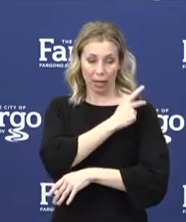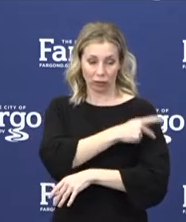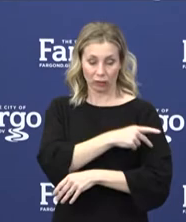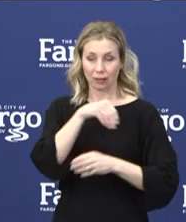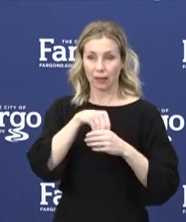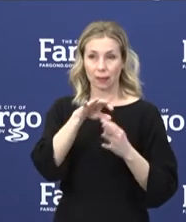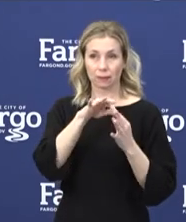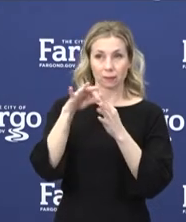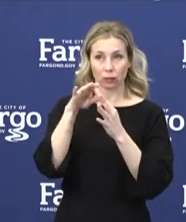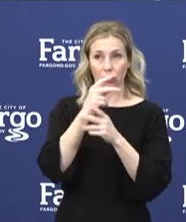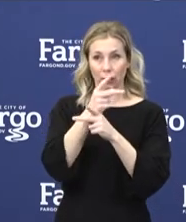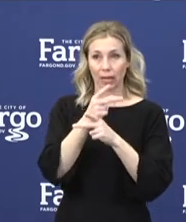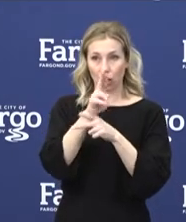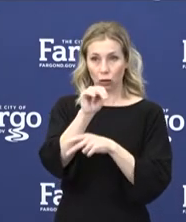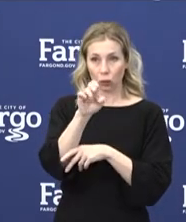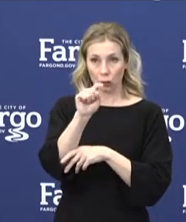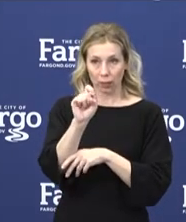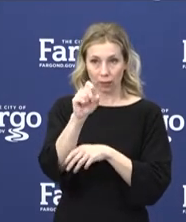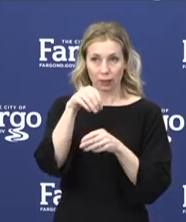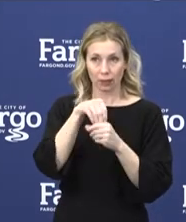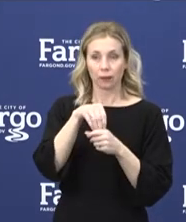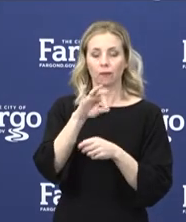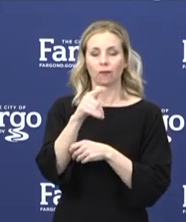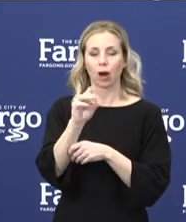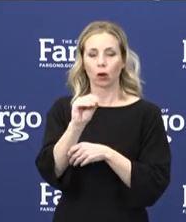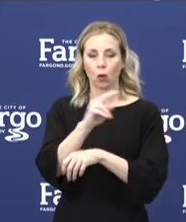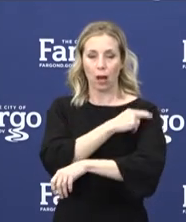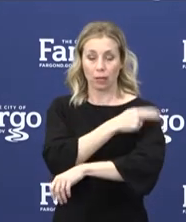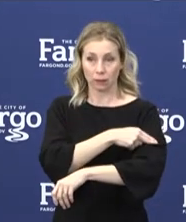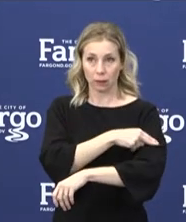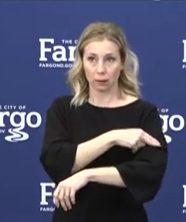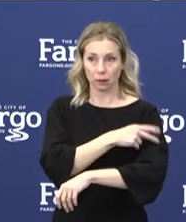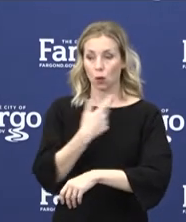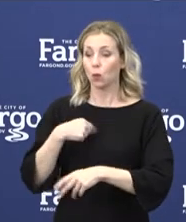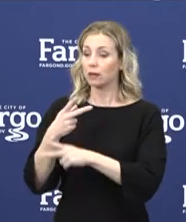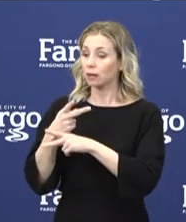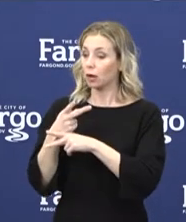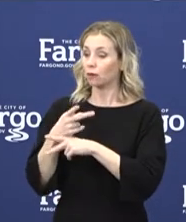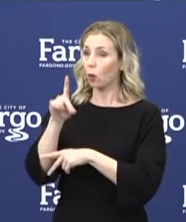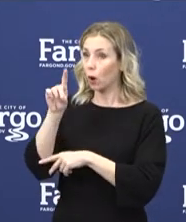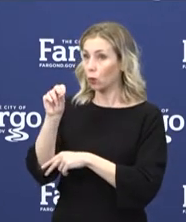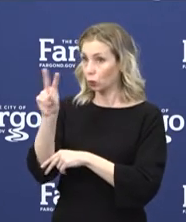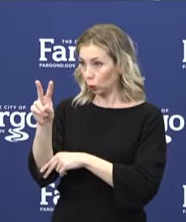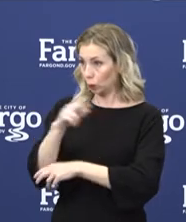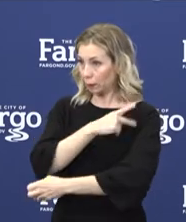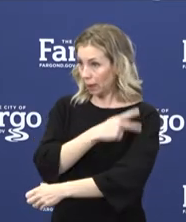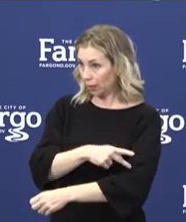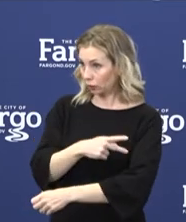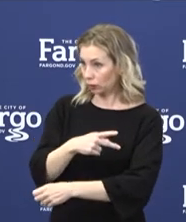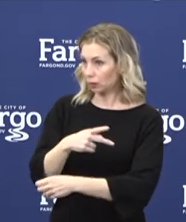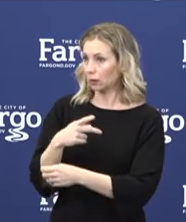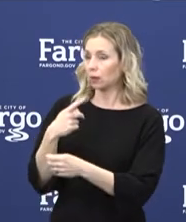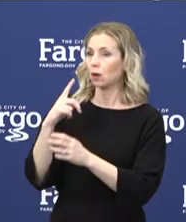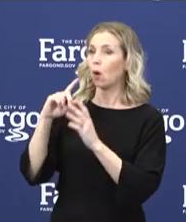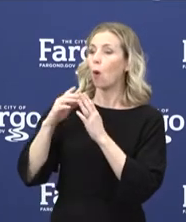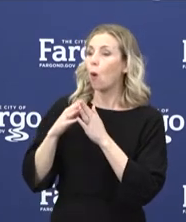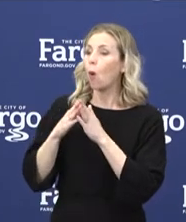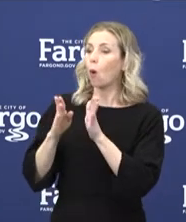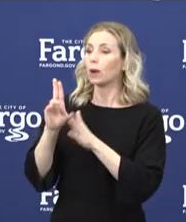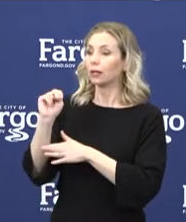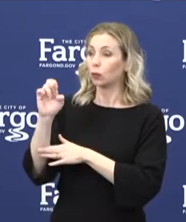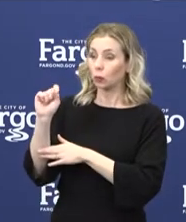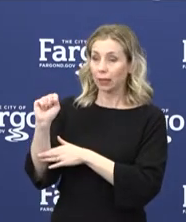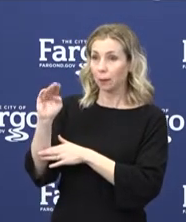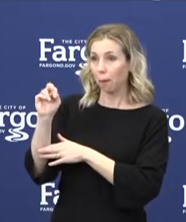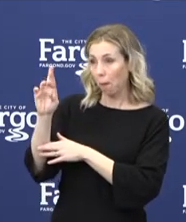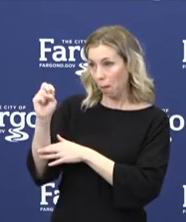unit at the Fargo Hospital. We've cared for 102 patients since we opened that unit on March 20th. We believe